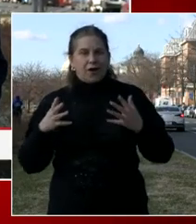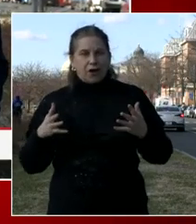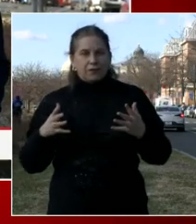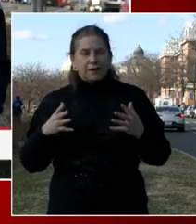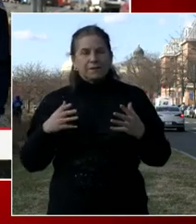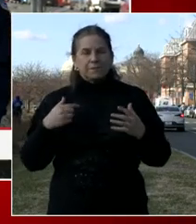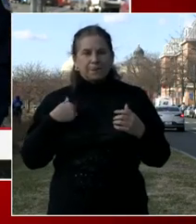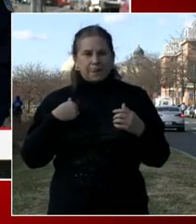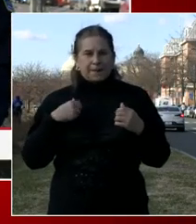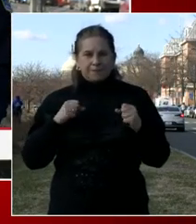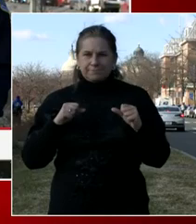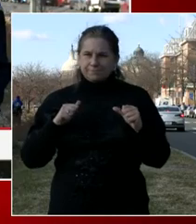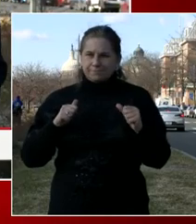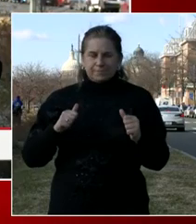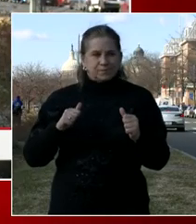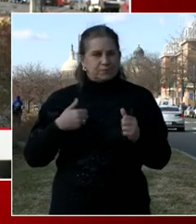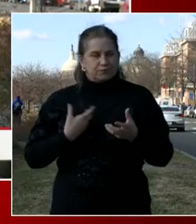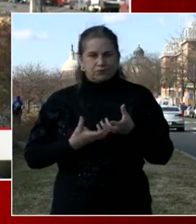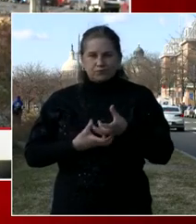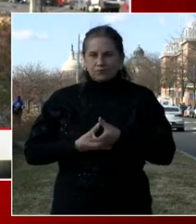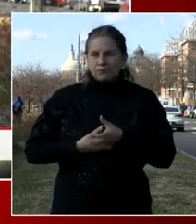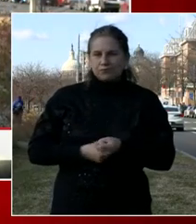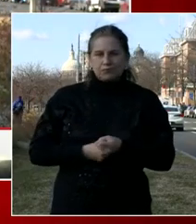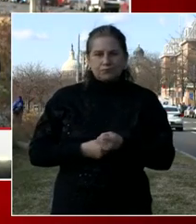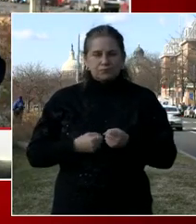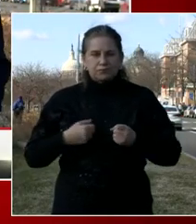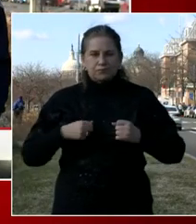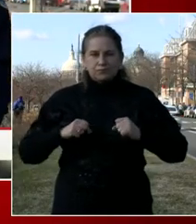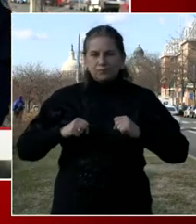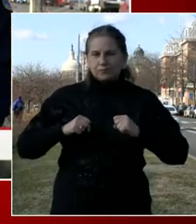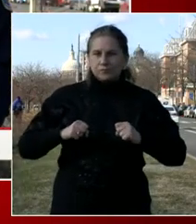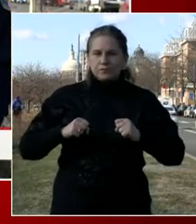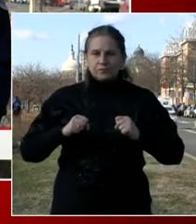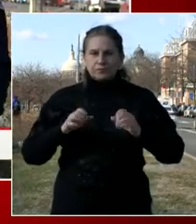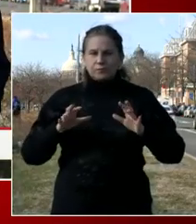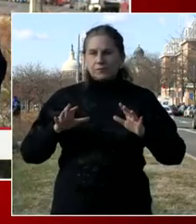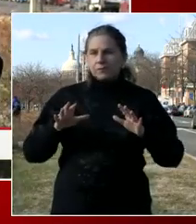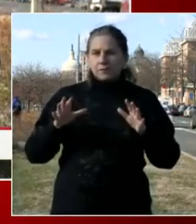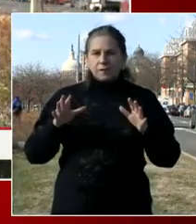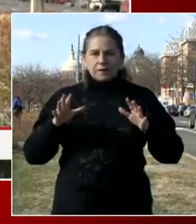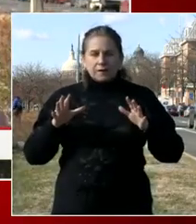civility and the norms that make our democracy so great. Thank you.